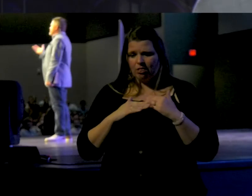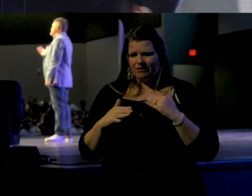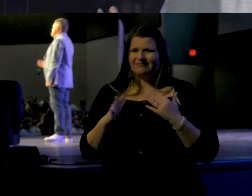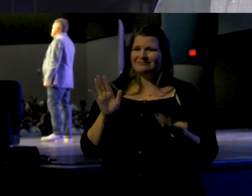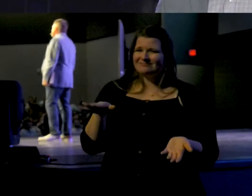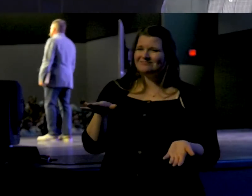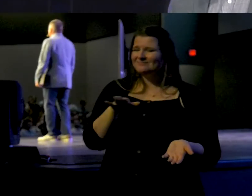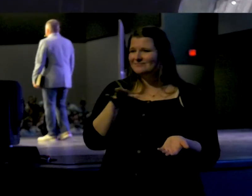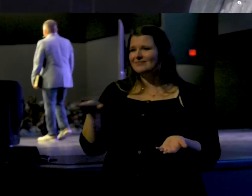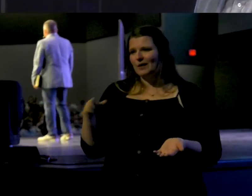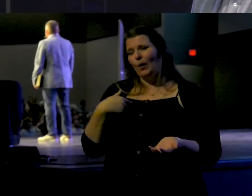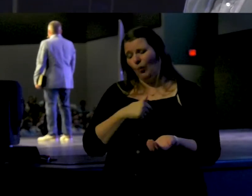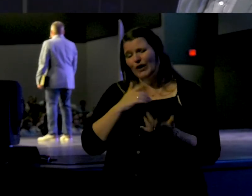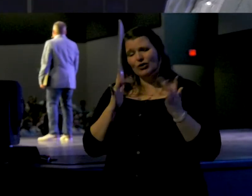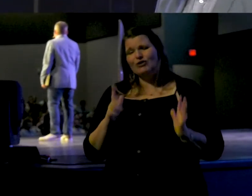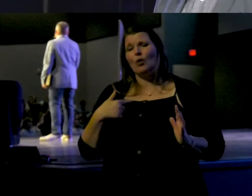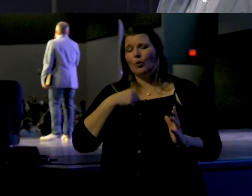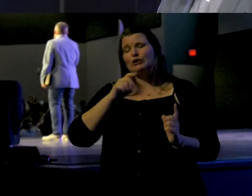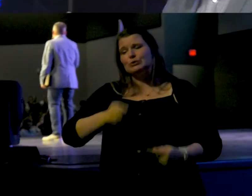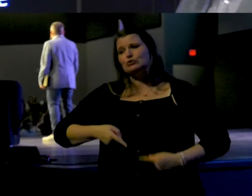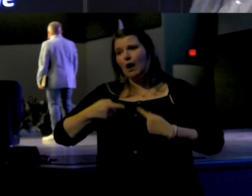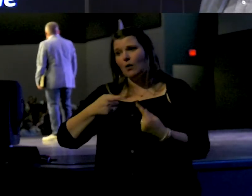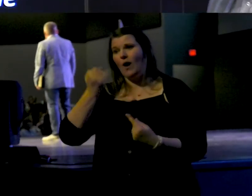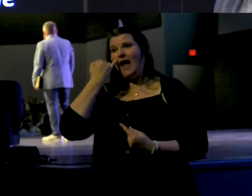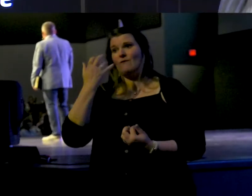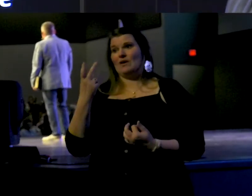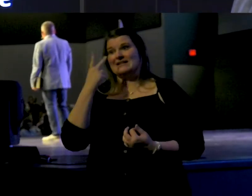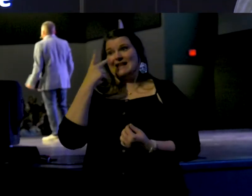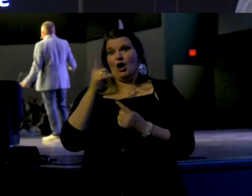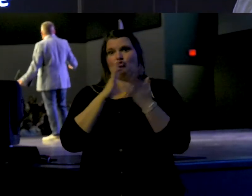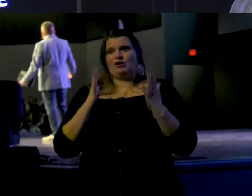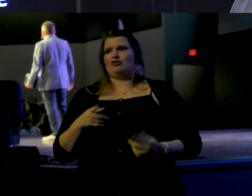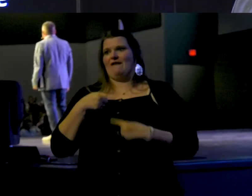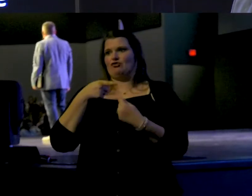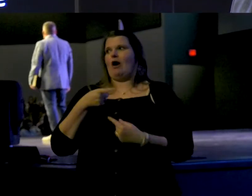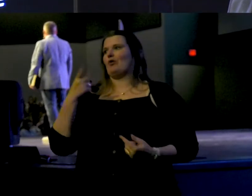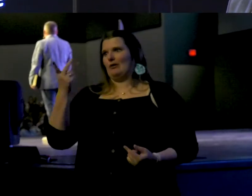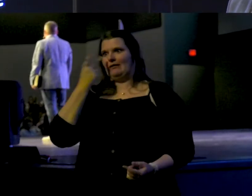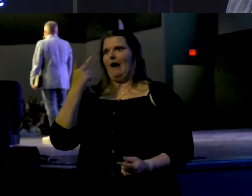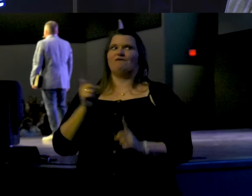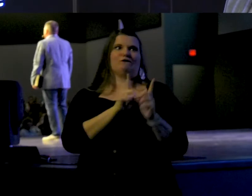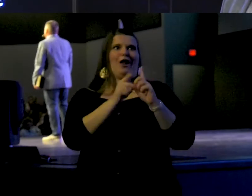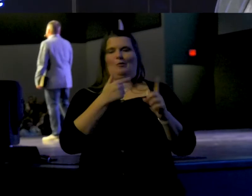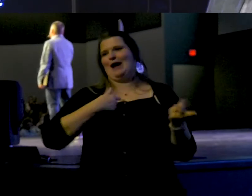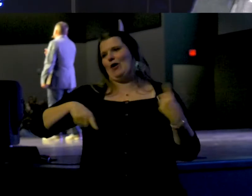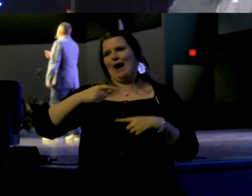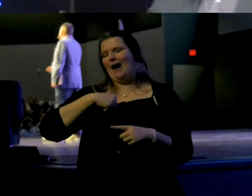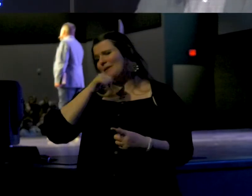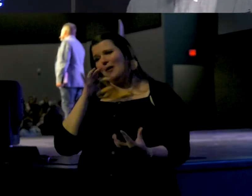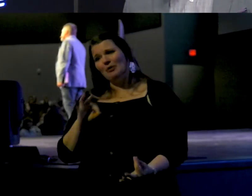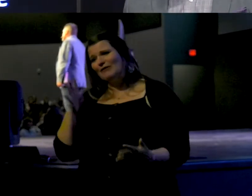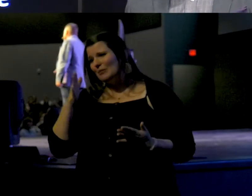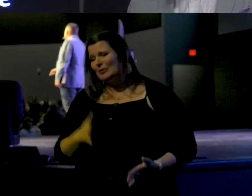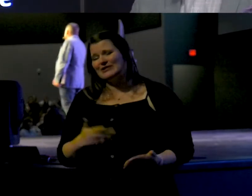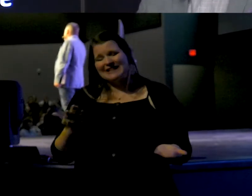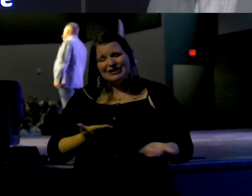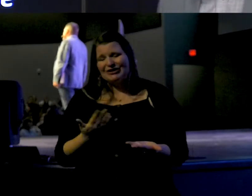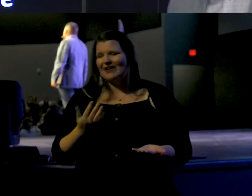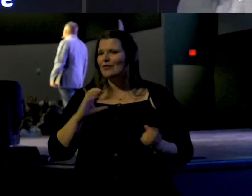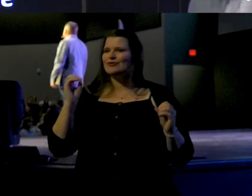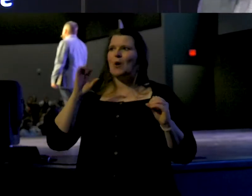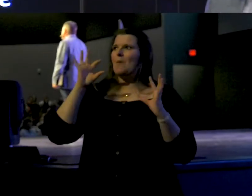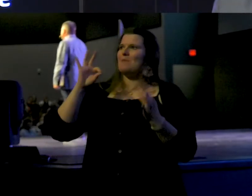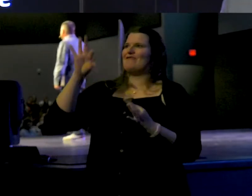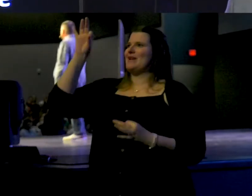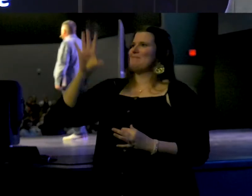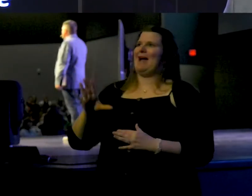Absolutely, Christians can struggle. If you want to see a Christian struggle sometimes, come follow me around. Not a perfect person in this room and there's not a perfect